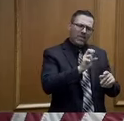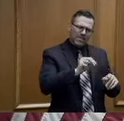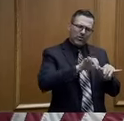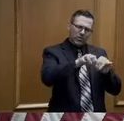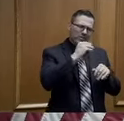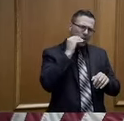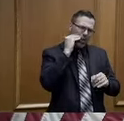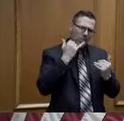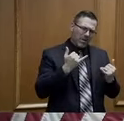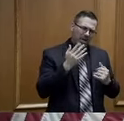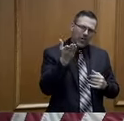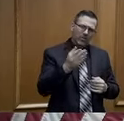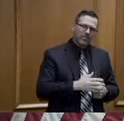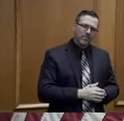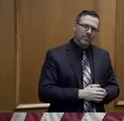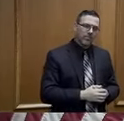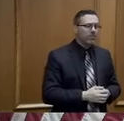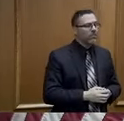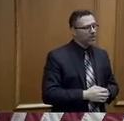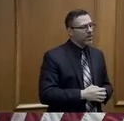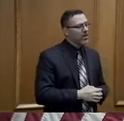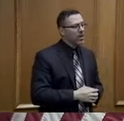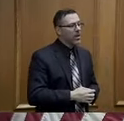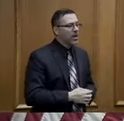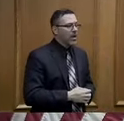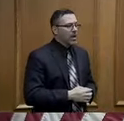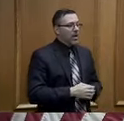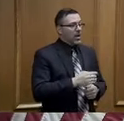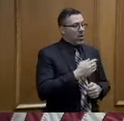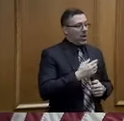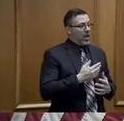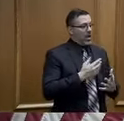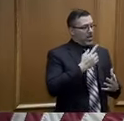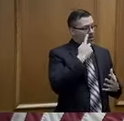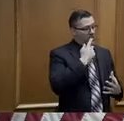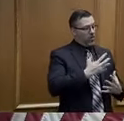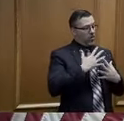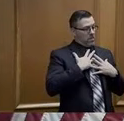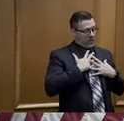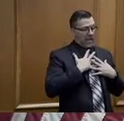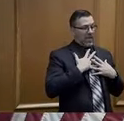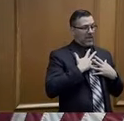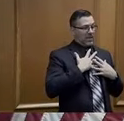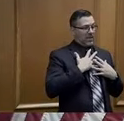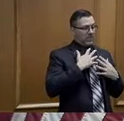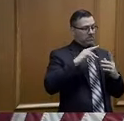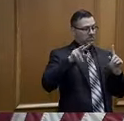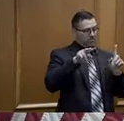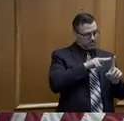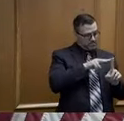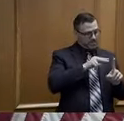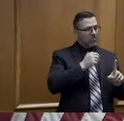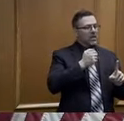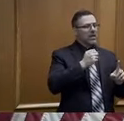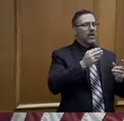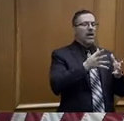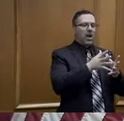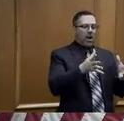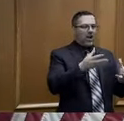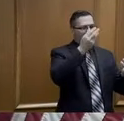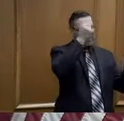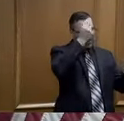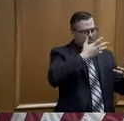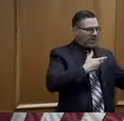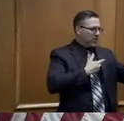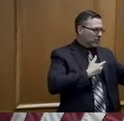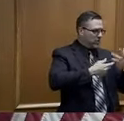when you're in a situation, when you're in the position I am, that you take in a lot of information. You take a lot of requests from a